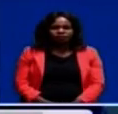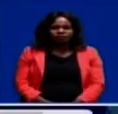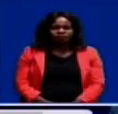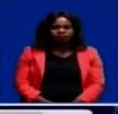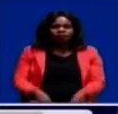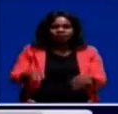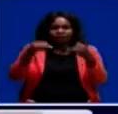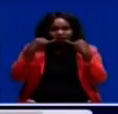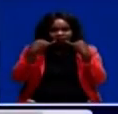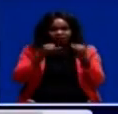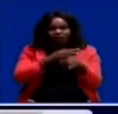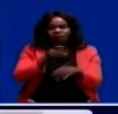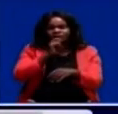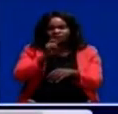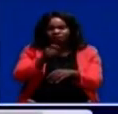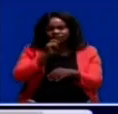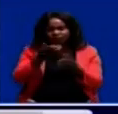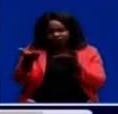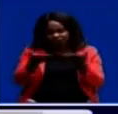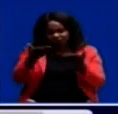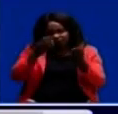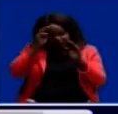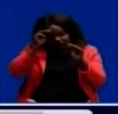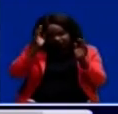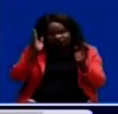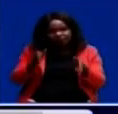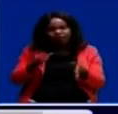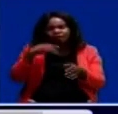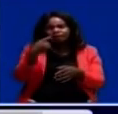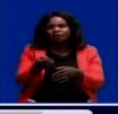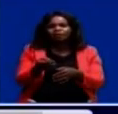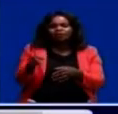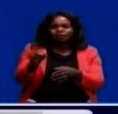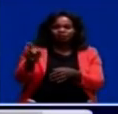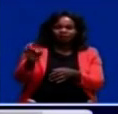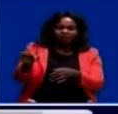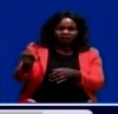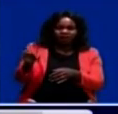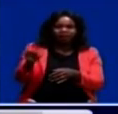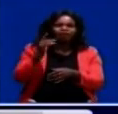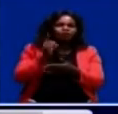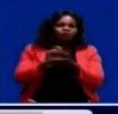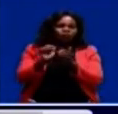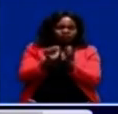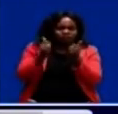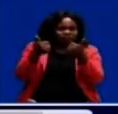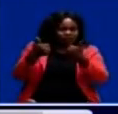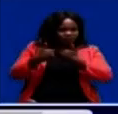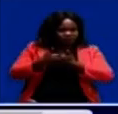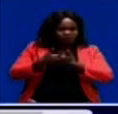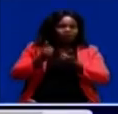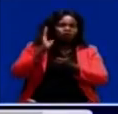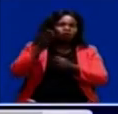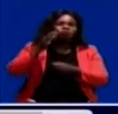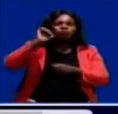Information and Broadcasting Services Minister Dora Silia says Patriotic Front PF Secretary General Davis Moila